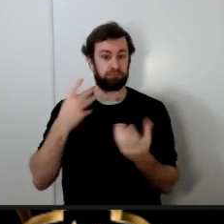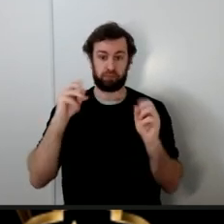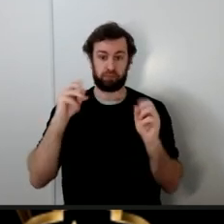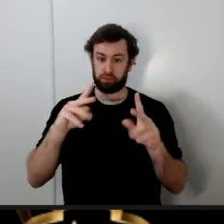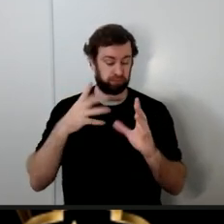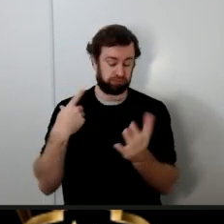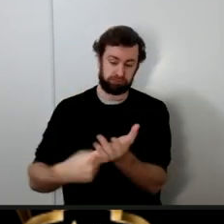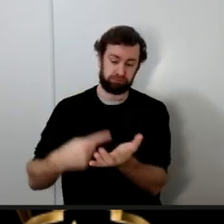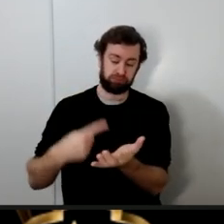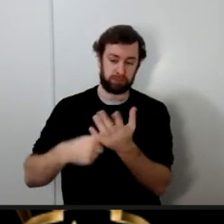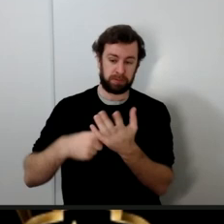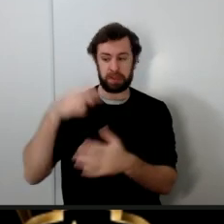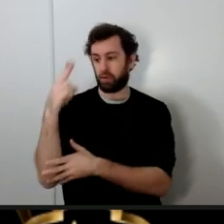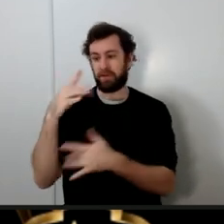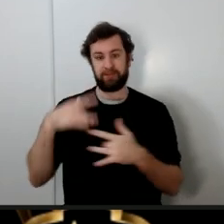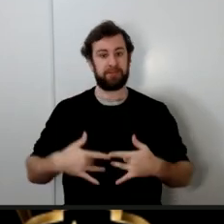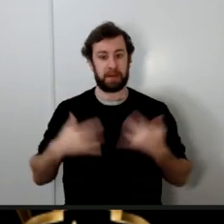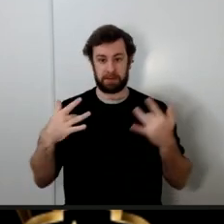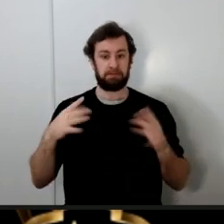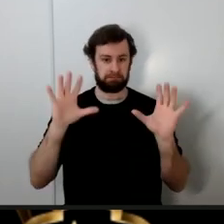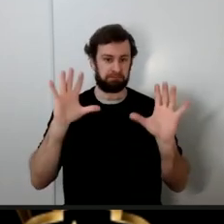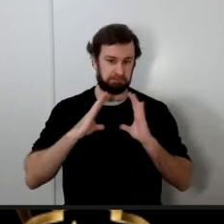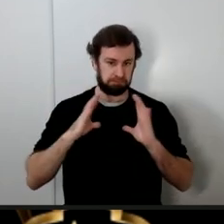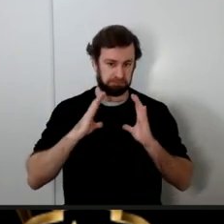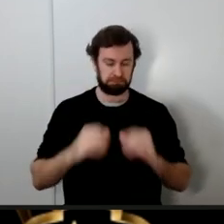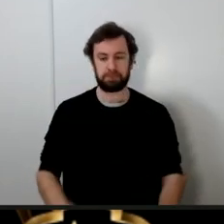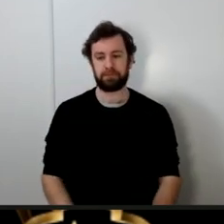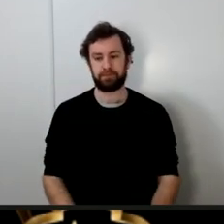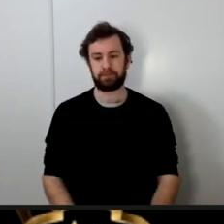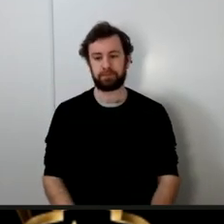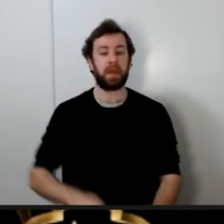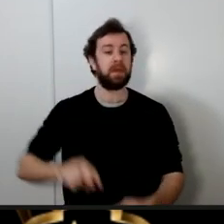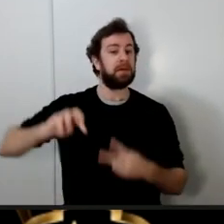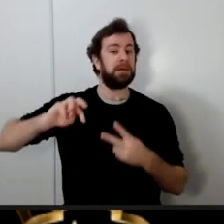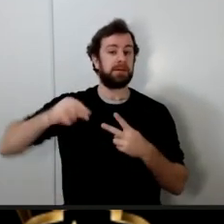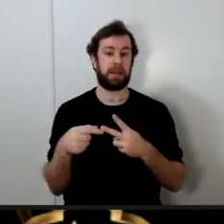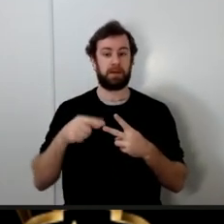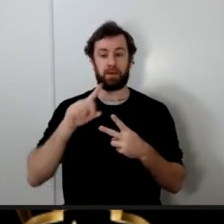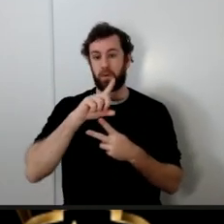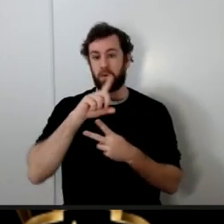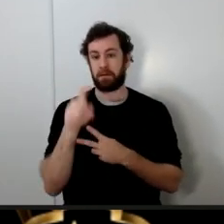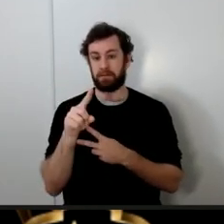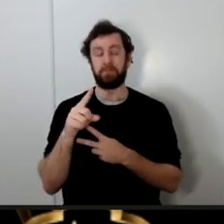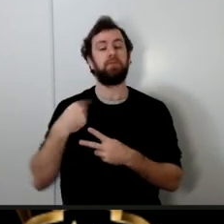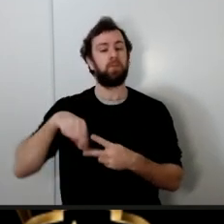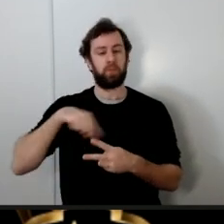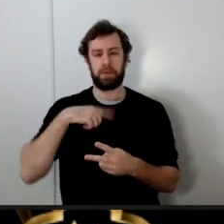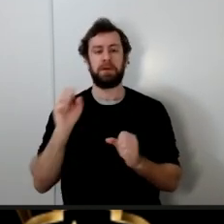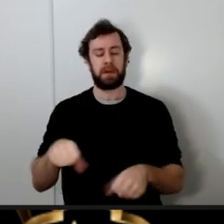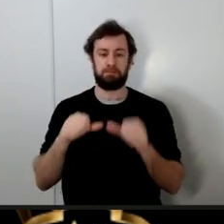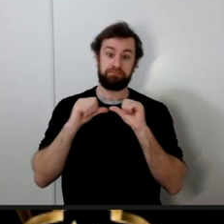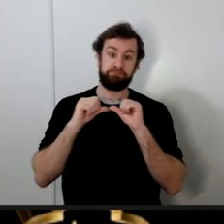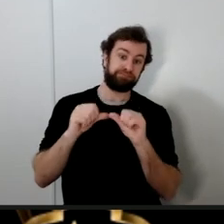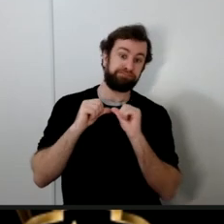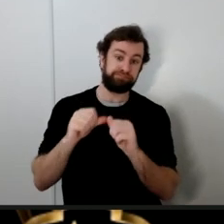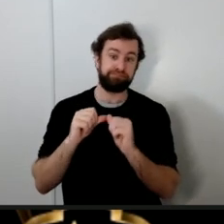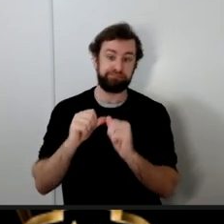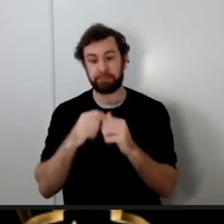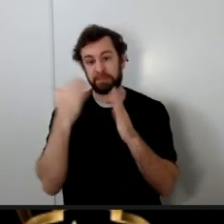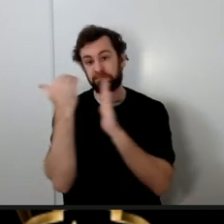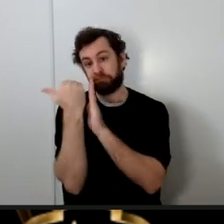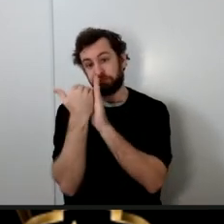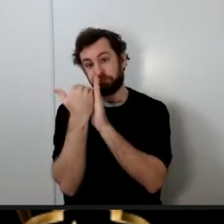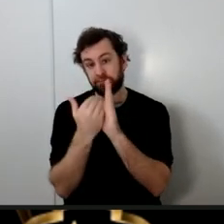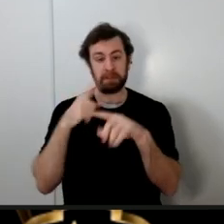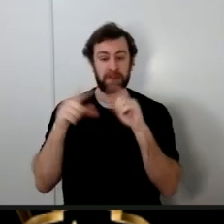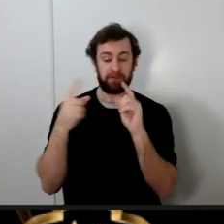events that's number one the second question we can go on listing the various historical